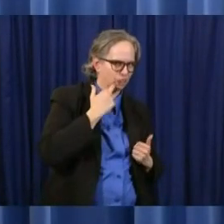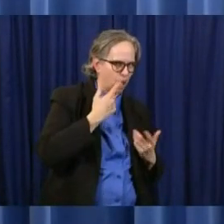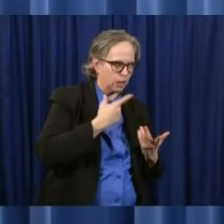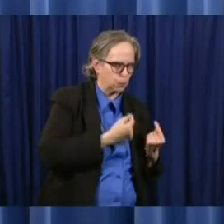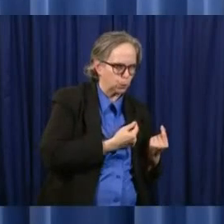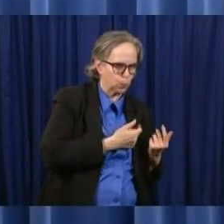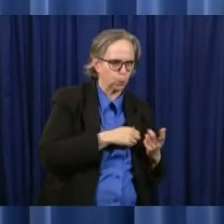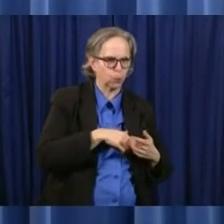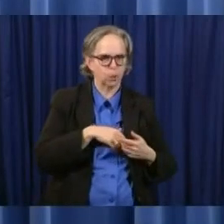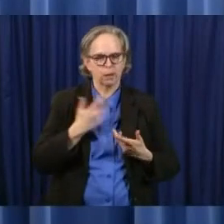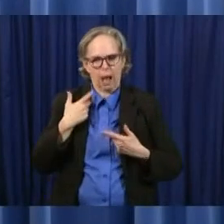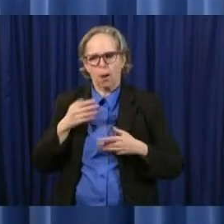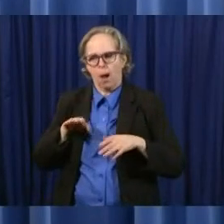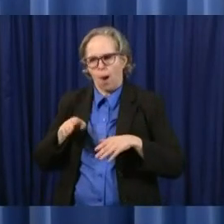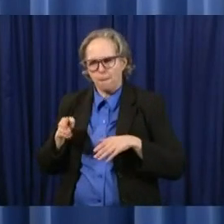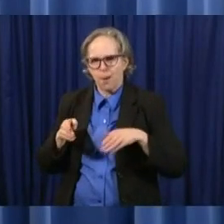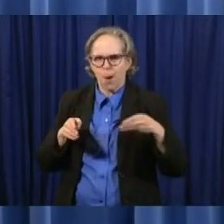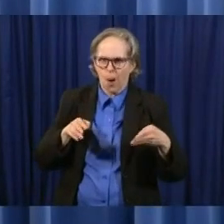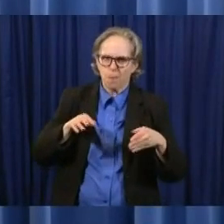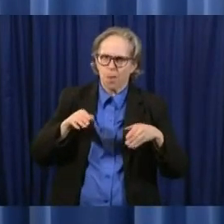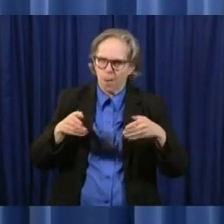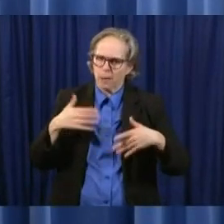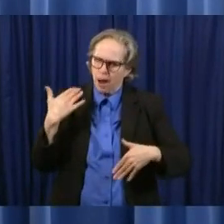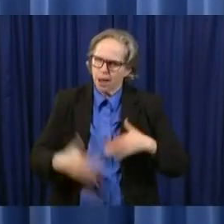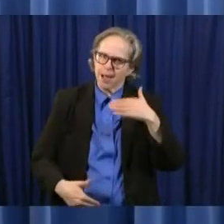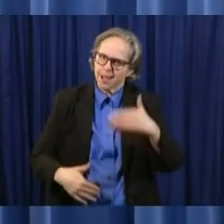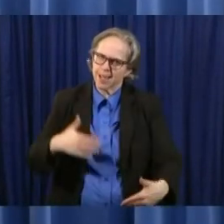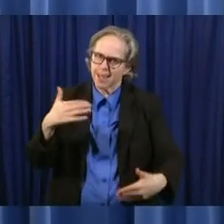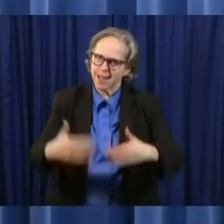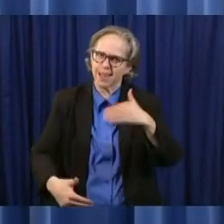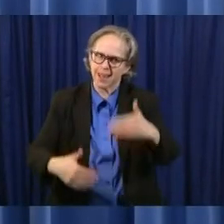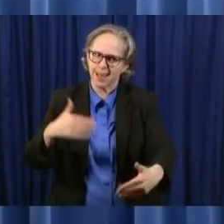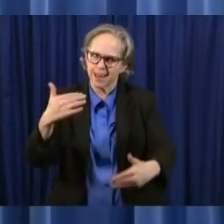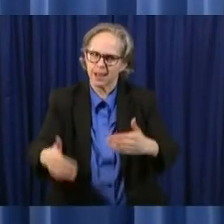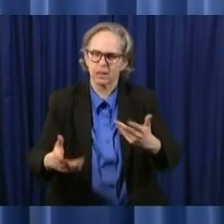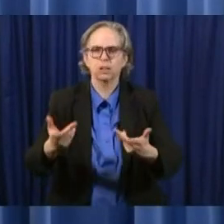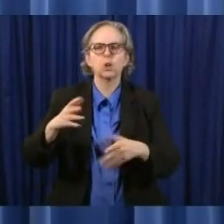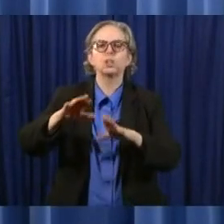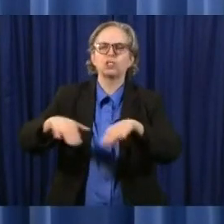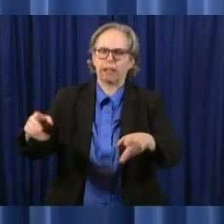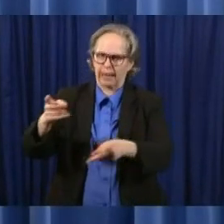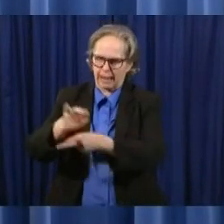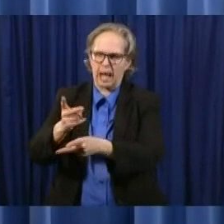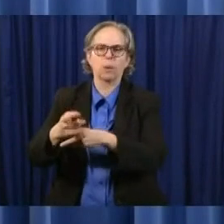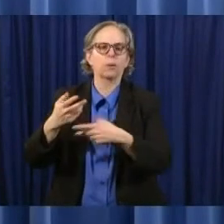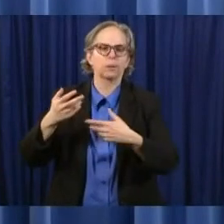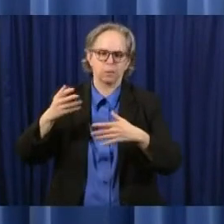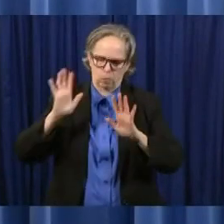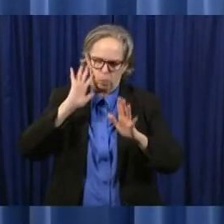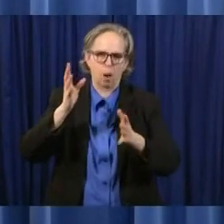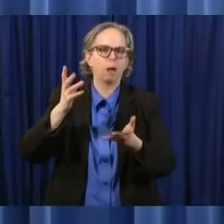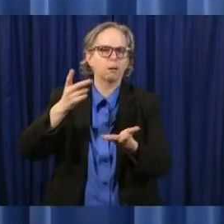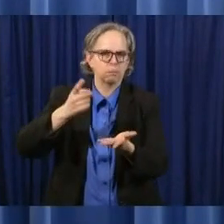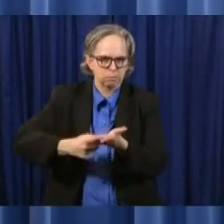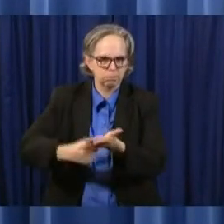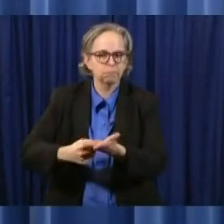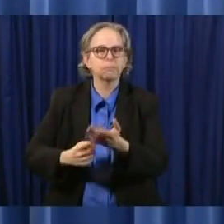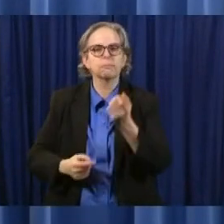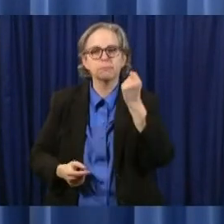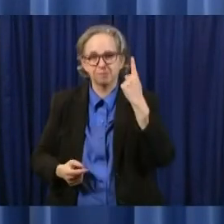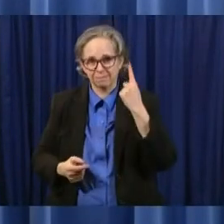and the child care we know we have to address that as well but what we want to do we do not want to be in a situation